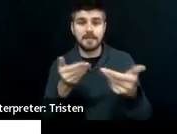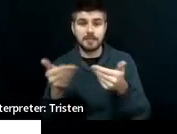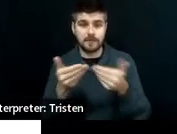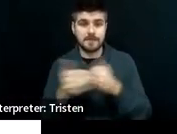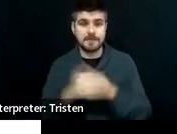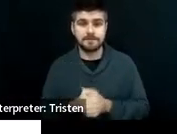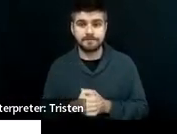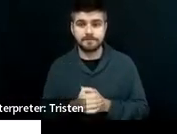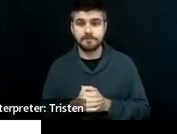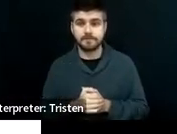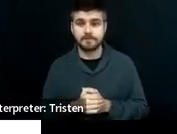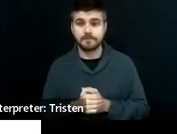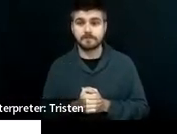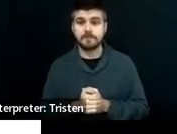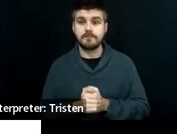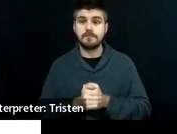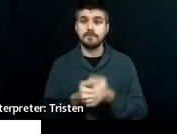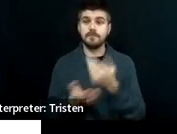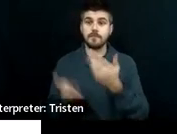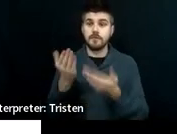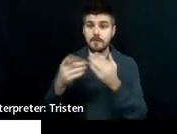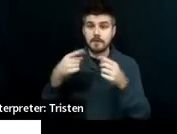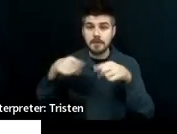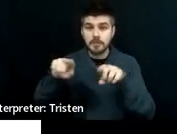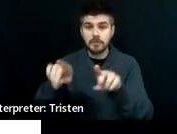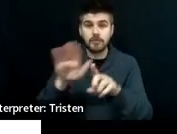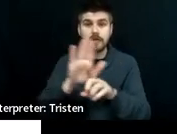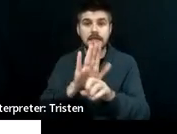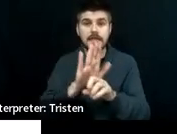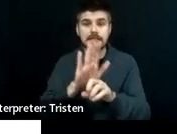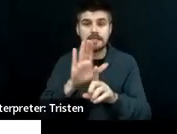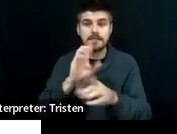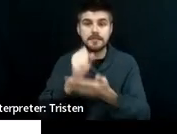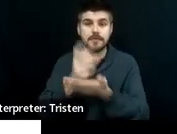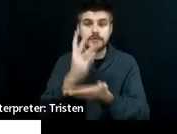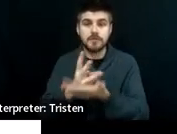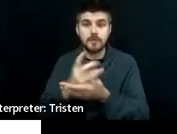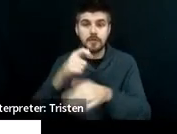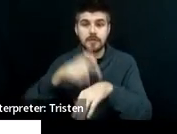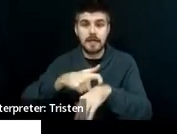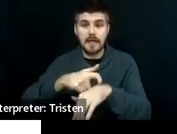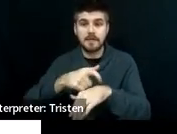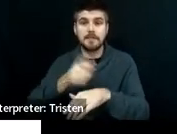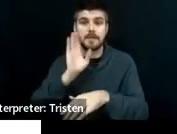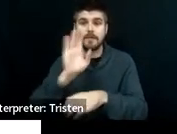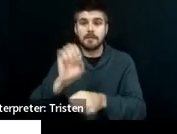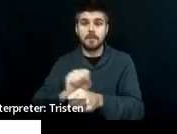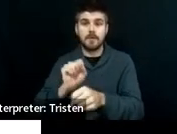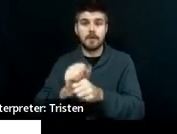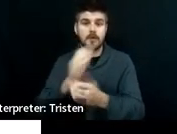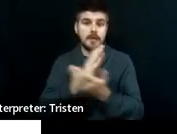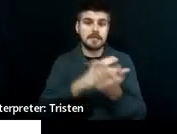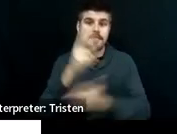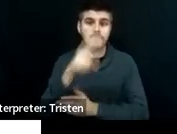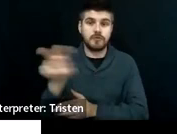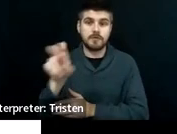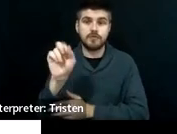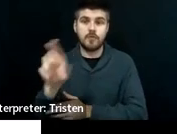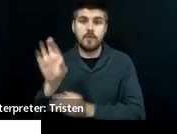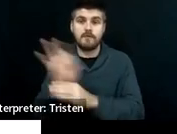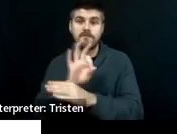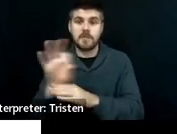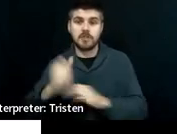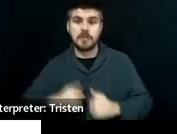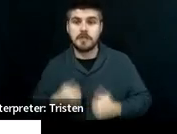So it may be that during his social work service sessions, he's working on some transition or functional life skills kind of